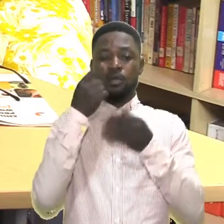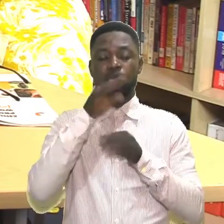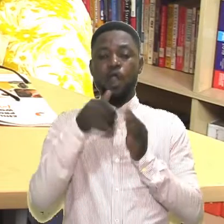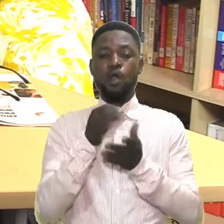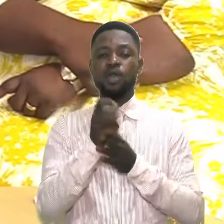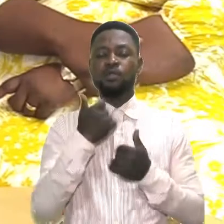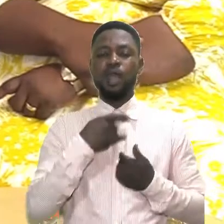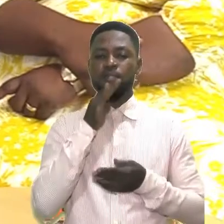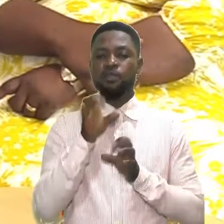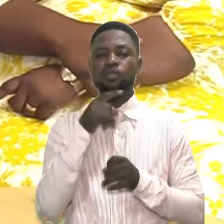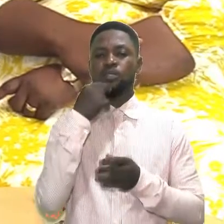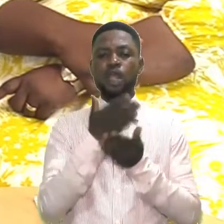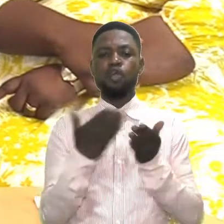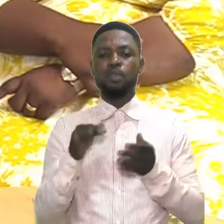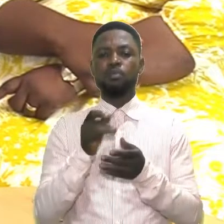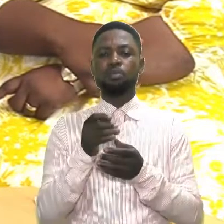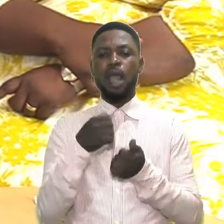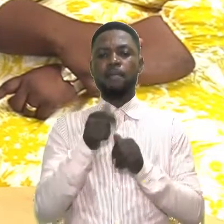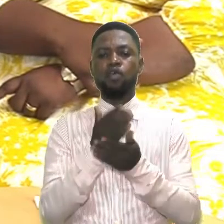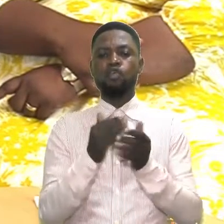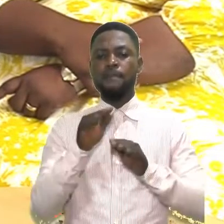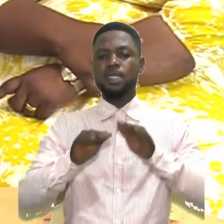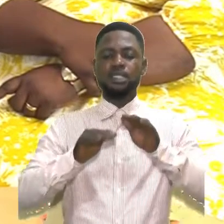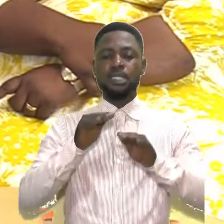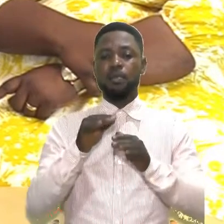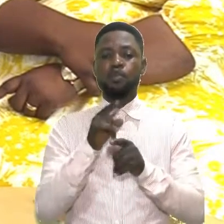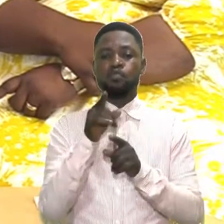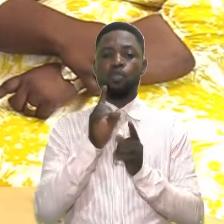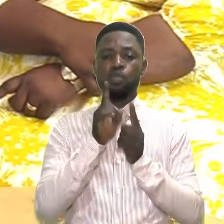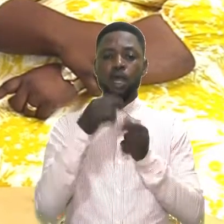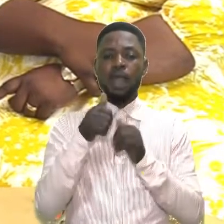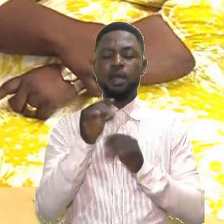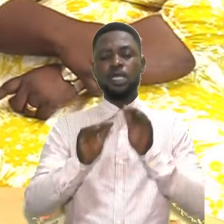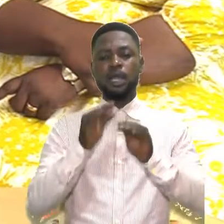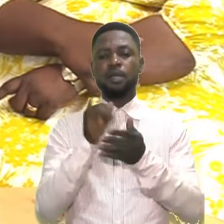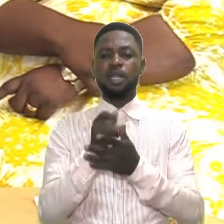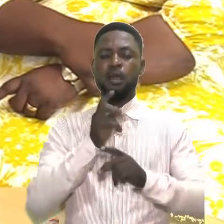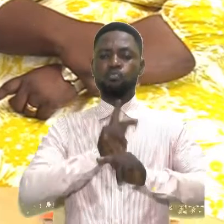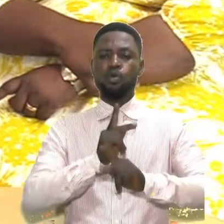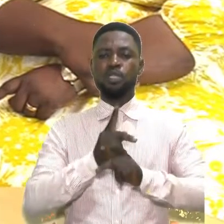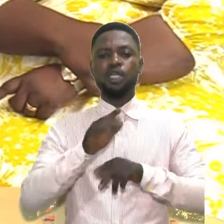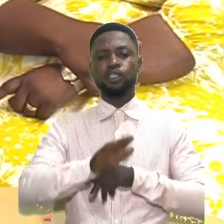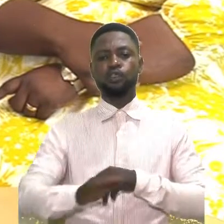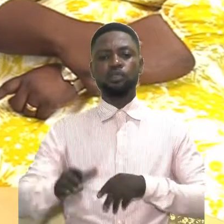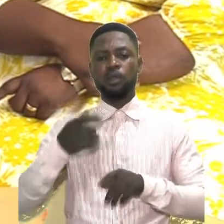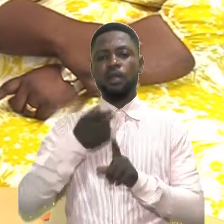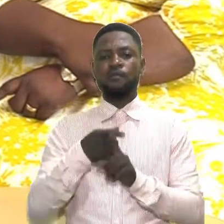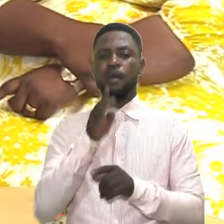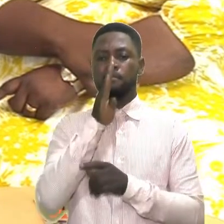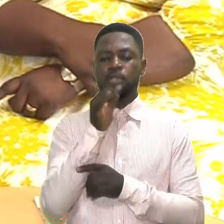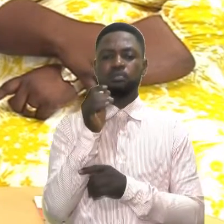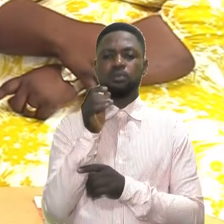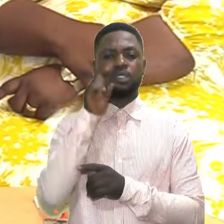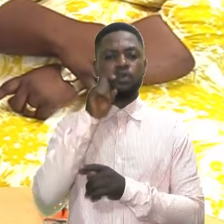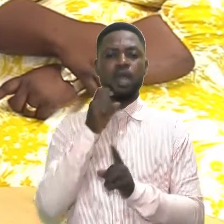for all that you've been doing. There's something you mentioned about some steps when we were discussing. We were talking about steps that protect children from being